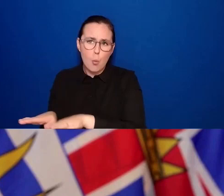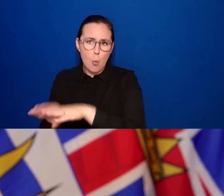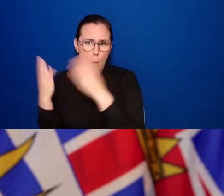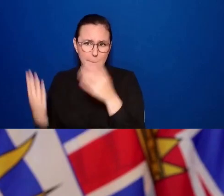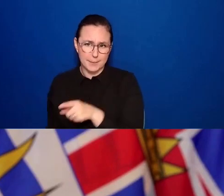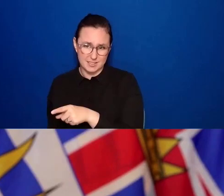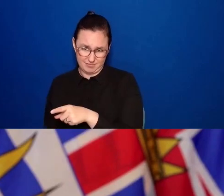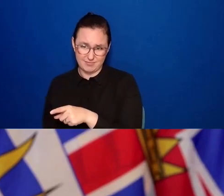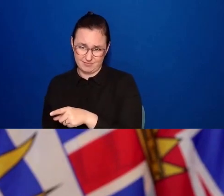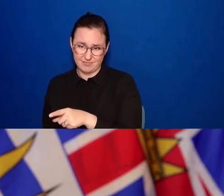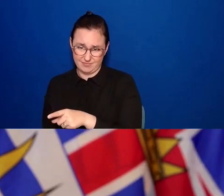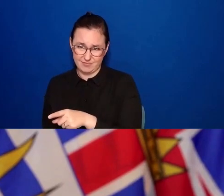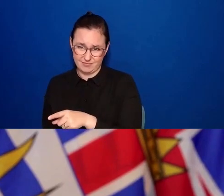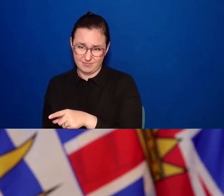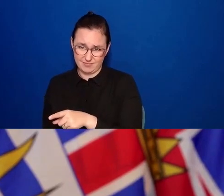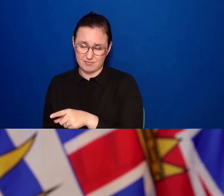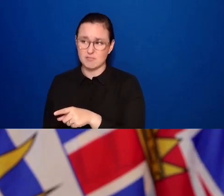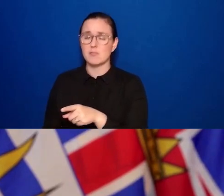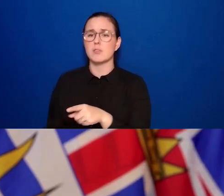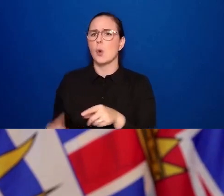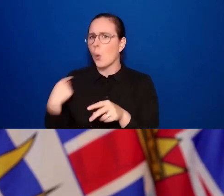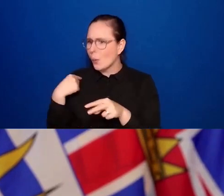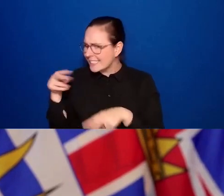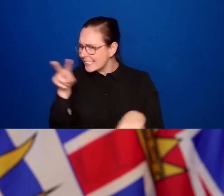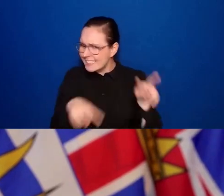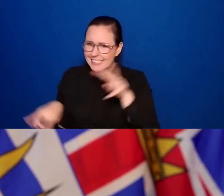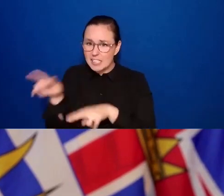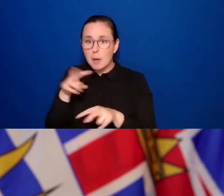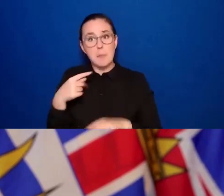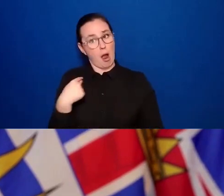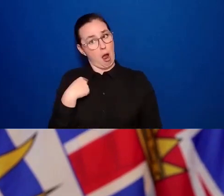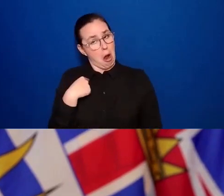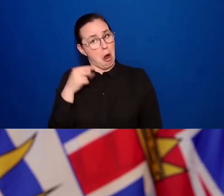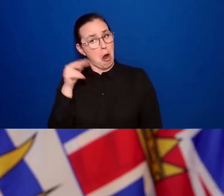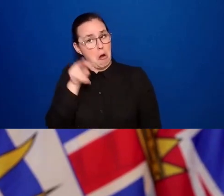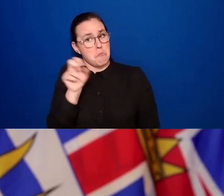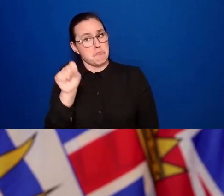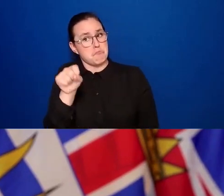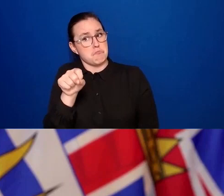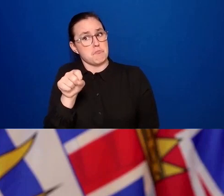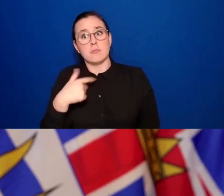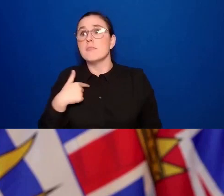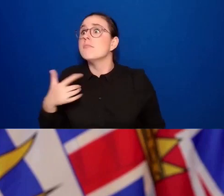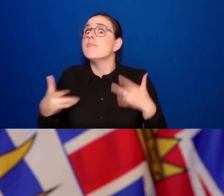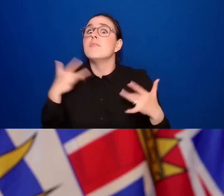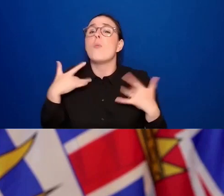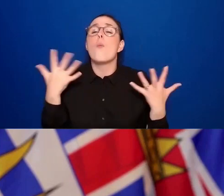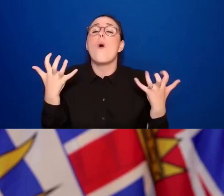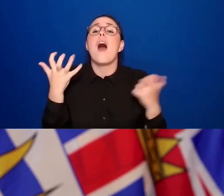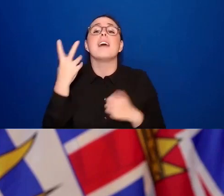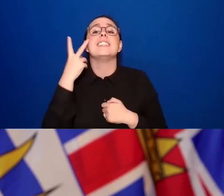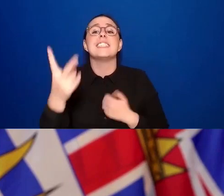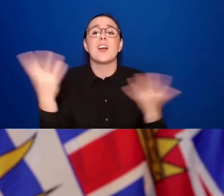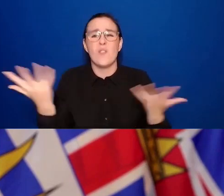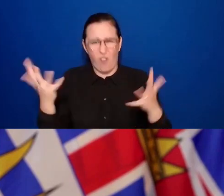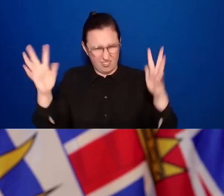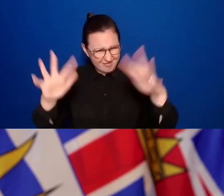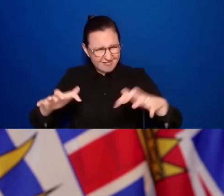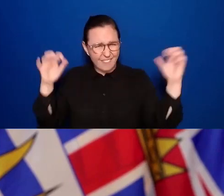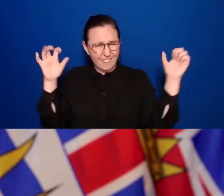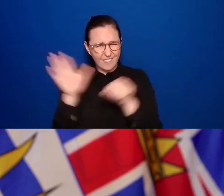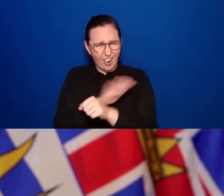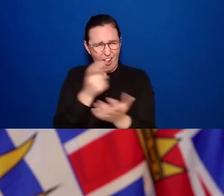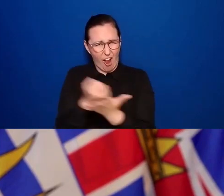believe we'll be able to, I mean, I really look forward to seeing a full hockey game sometime in the fall or early next winter.